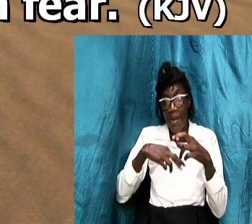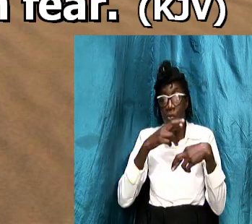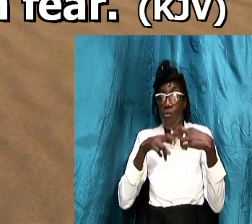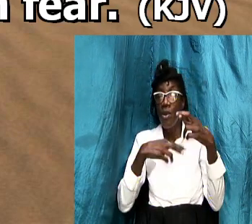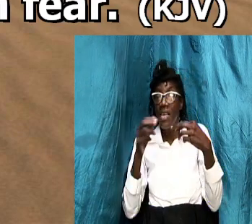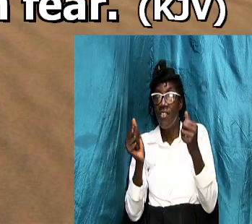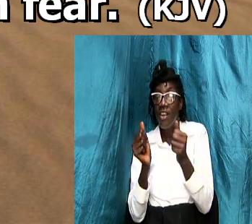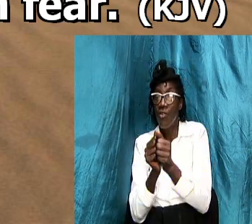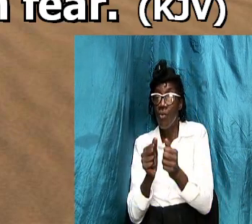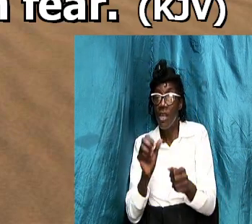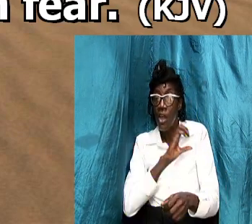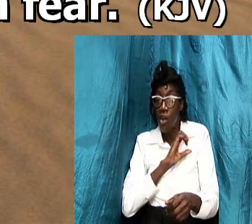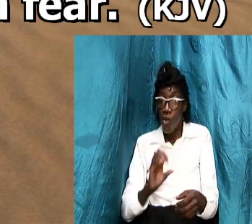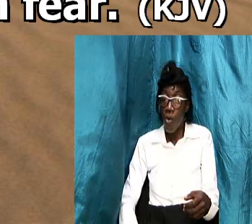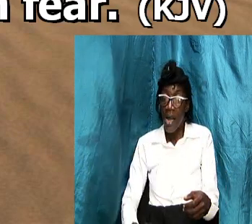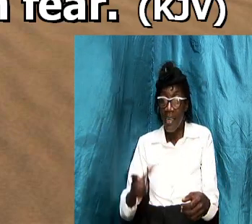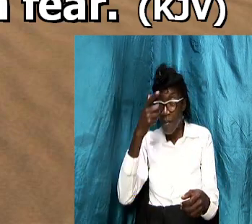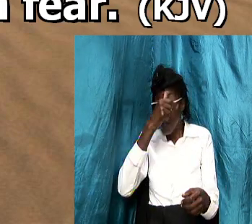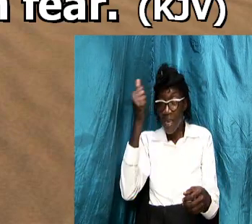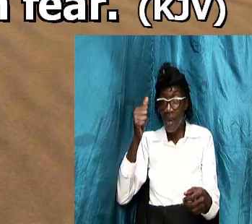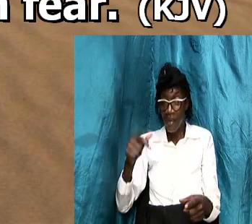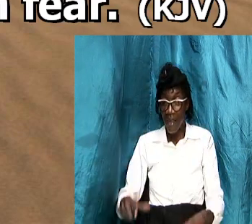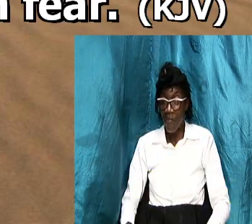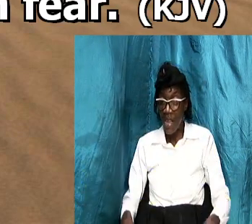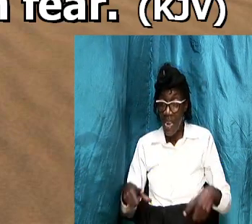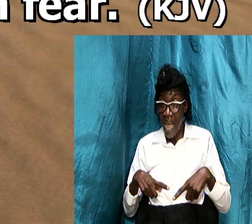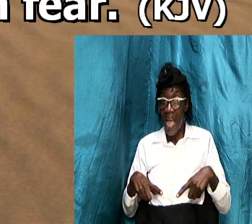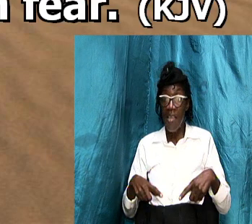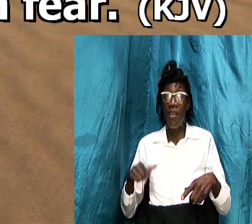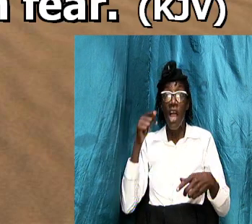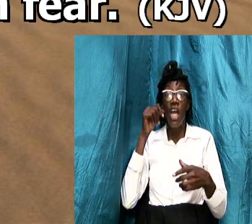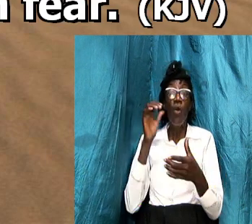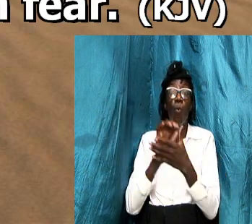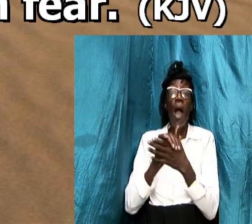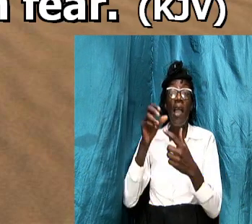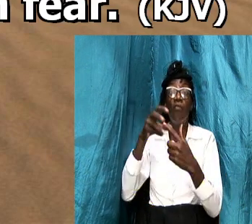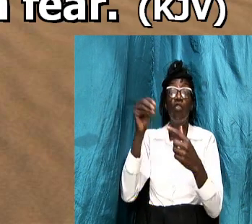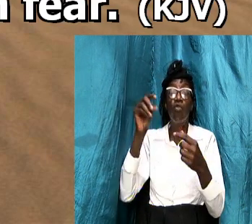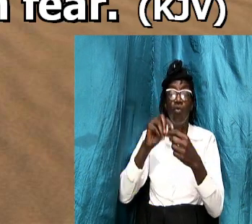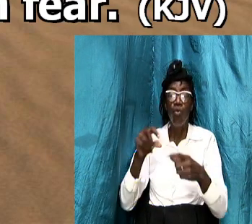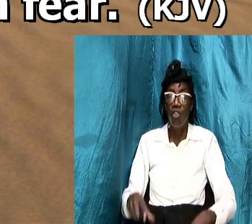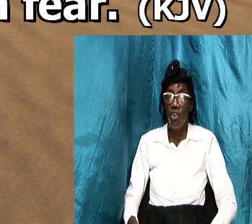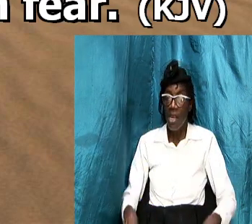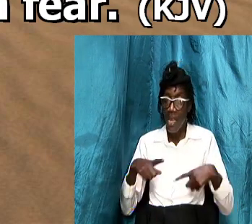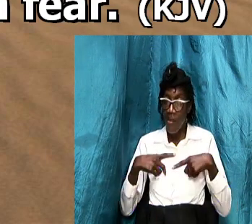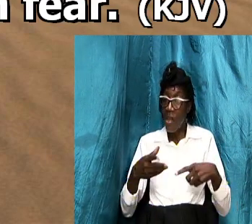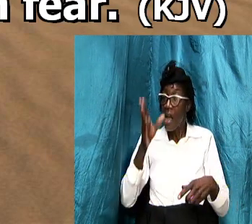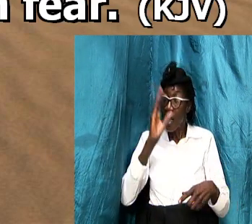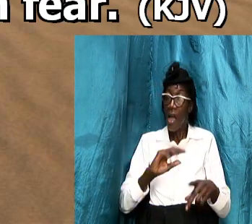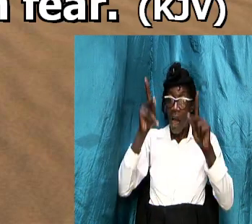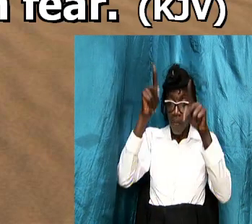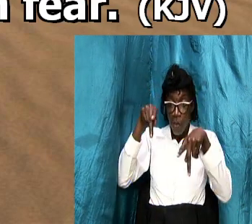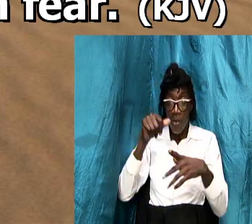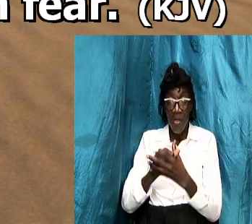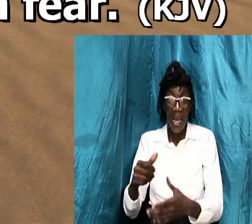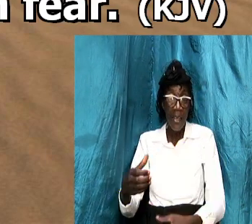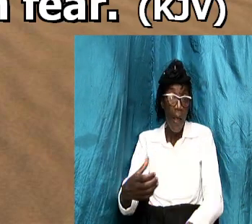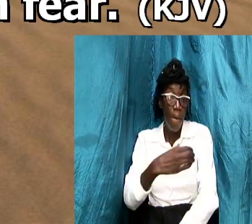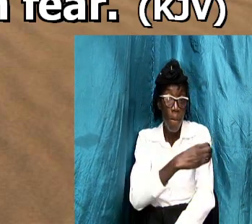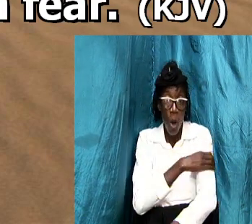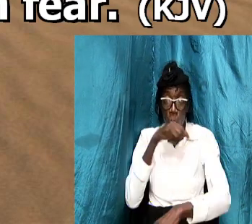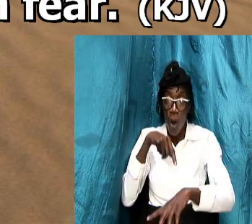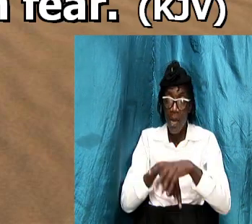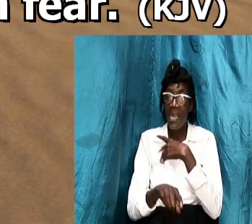of the life that you choose to live god has invested that kind of power into the wife the